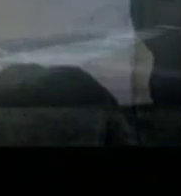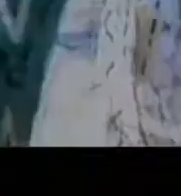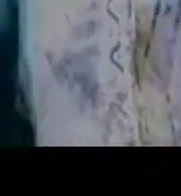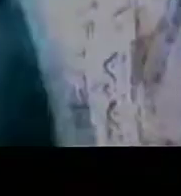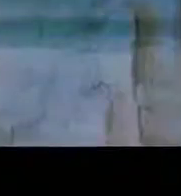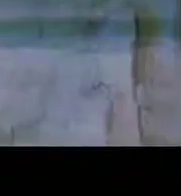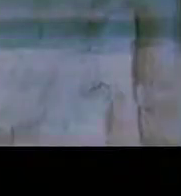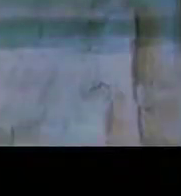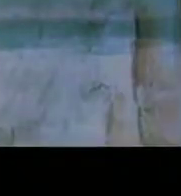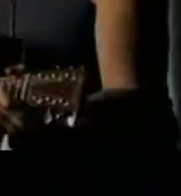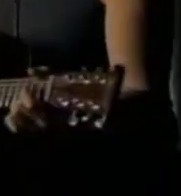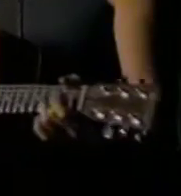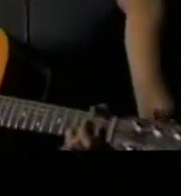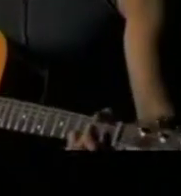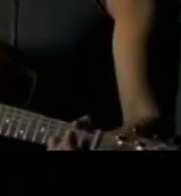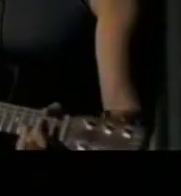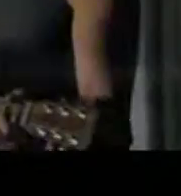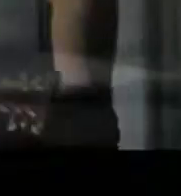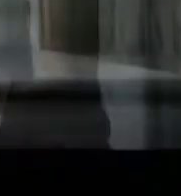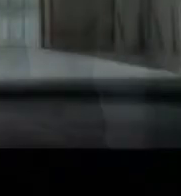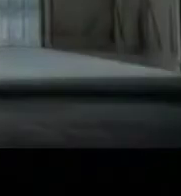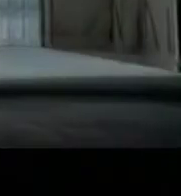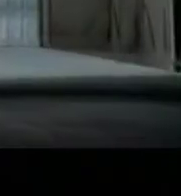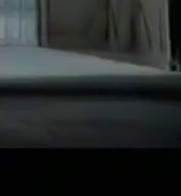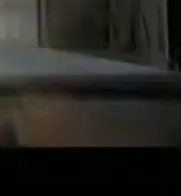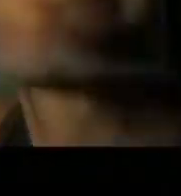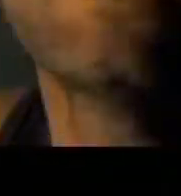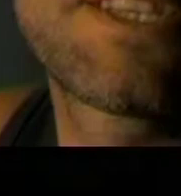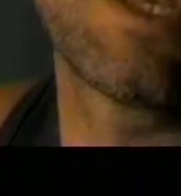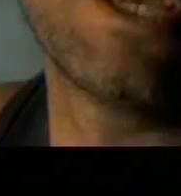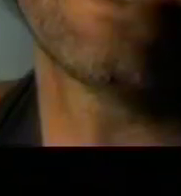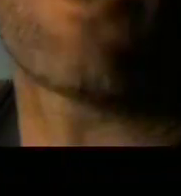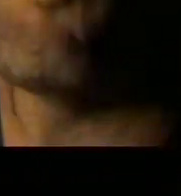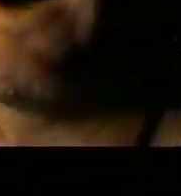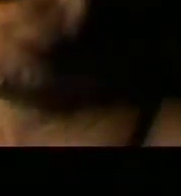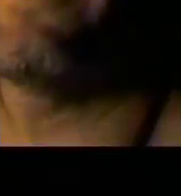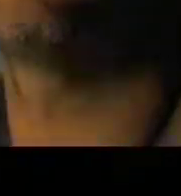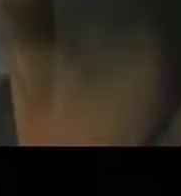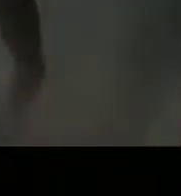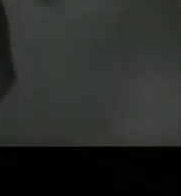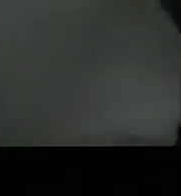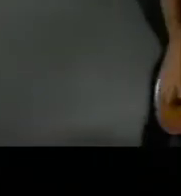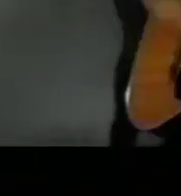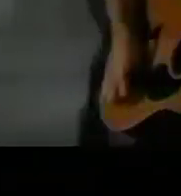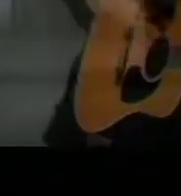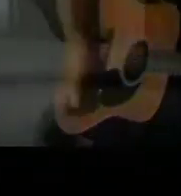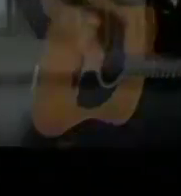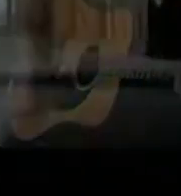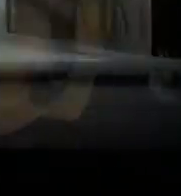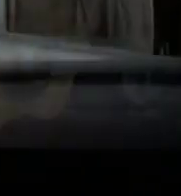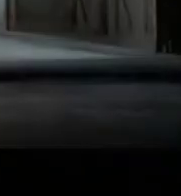Si ya Kuna No Si ya Wela Na